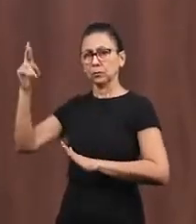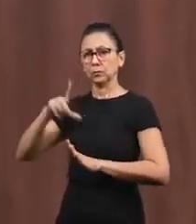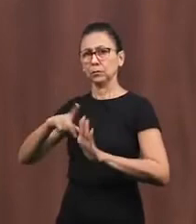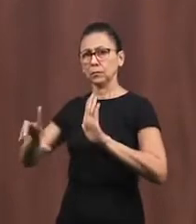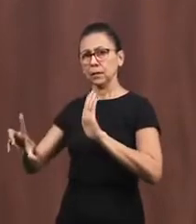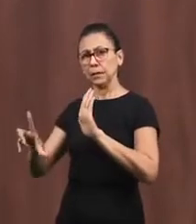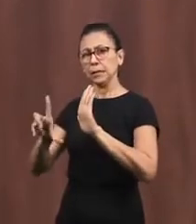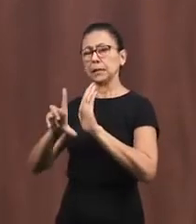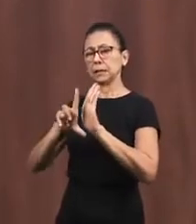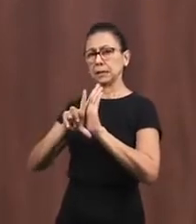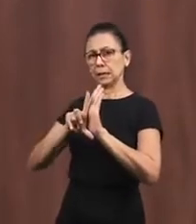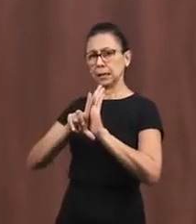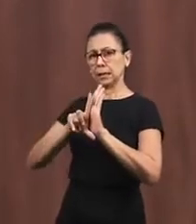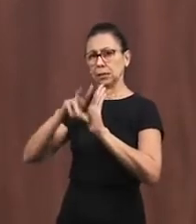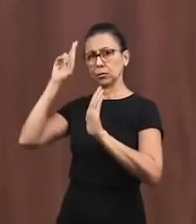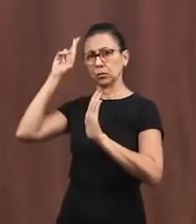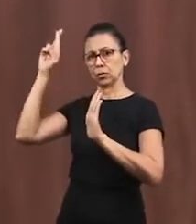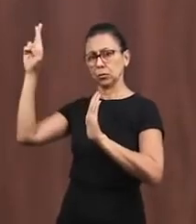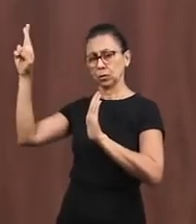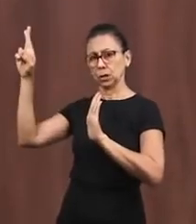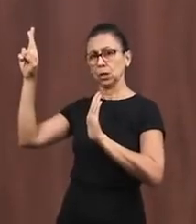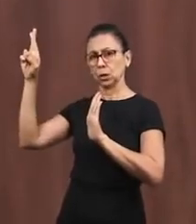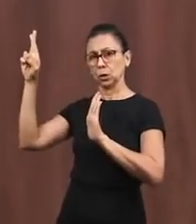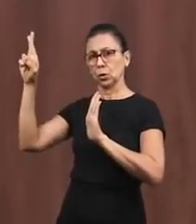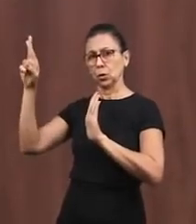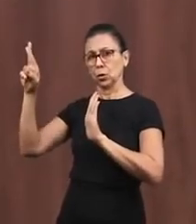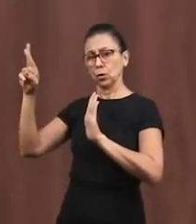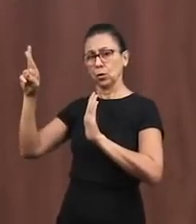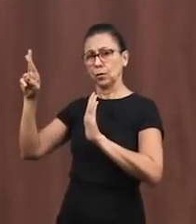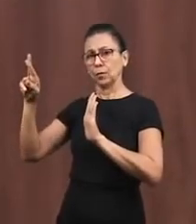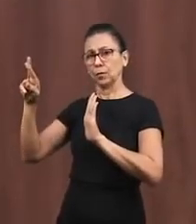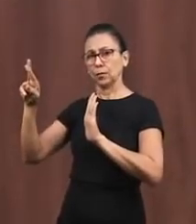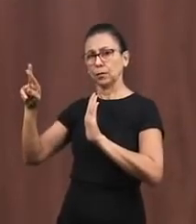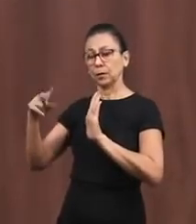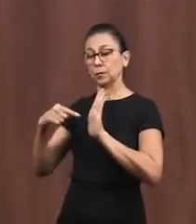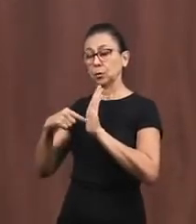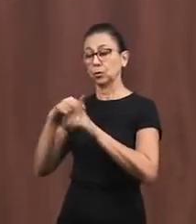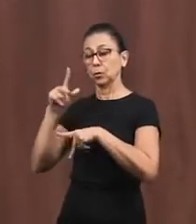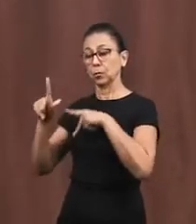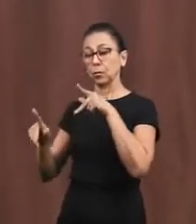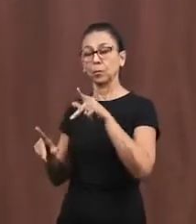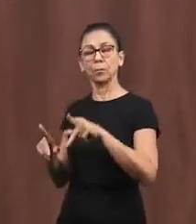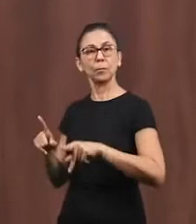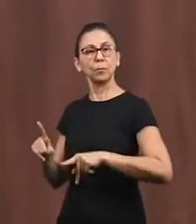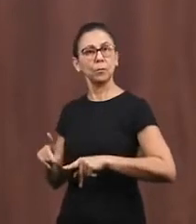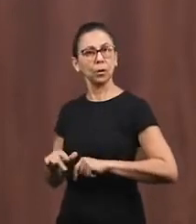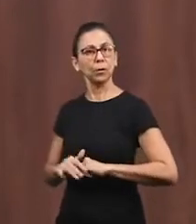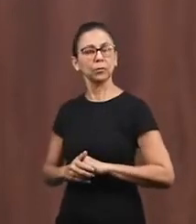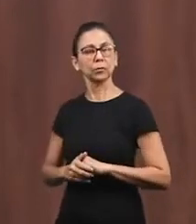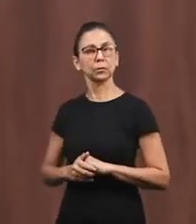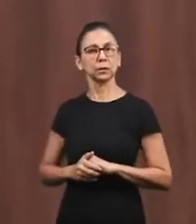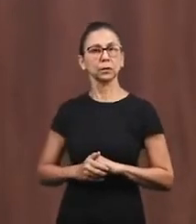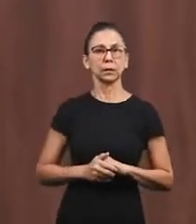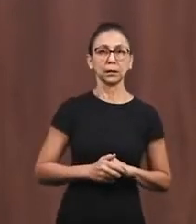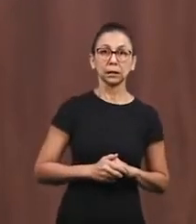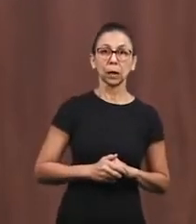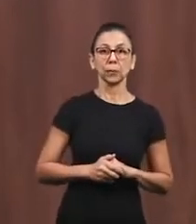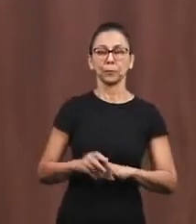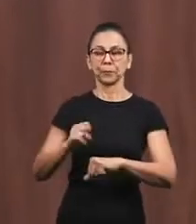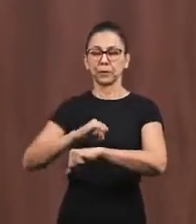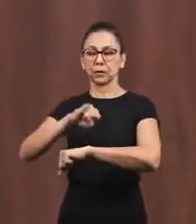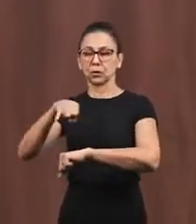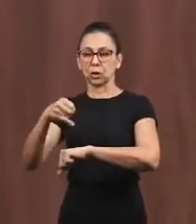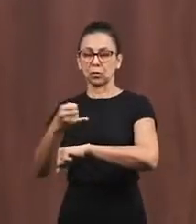so the walls were not only for protection but also separation from the people of God in